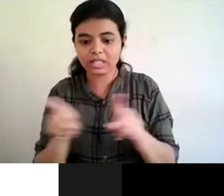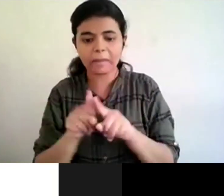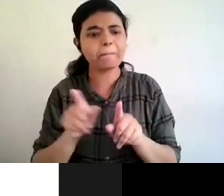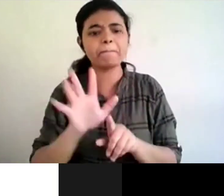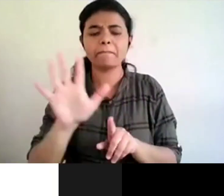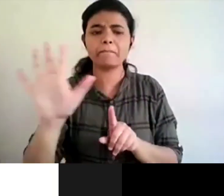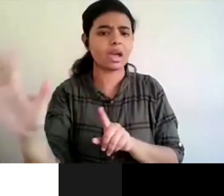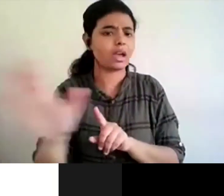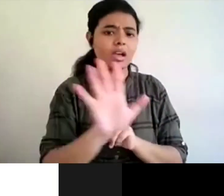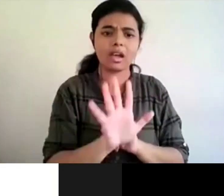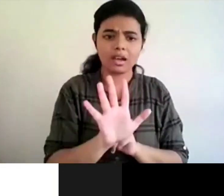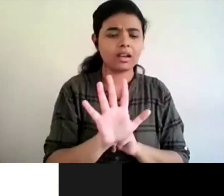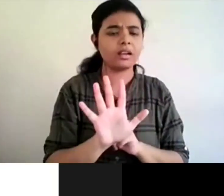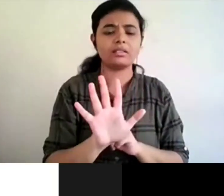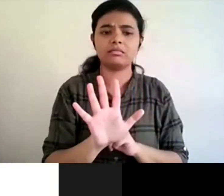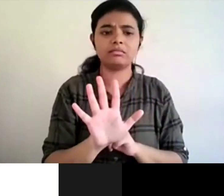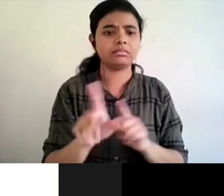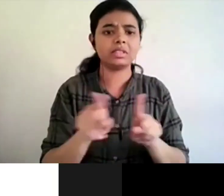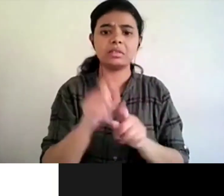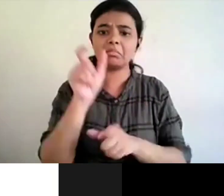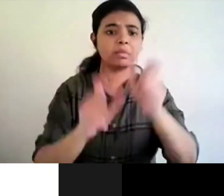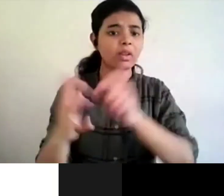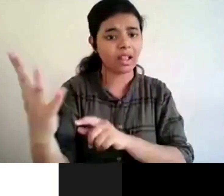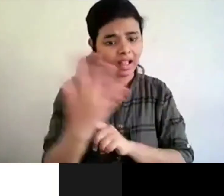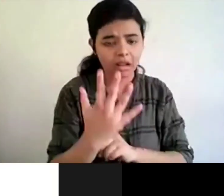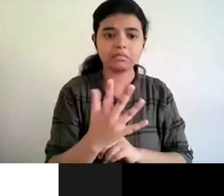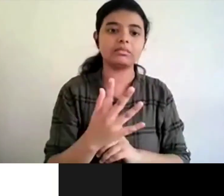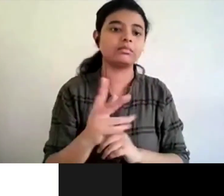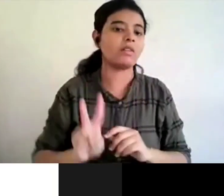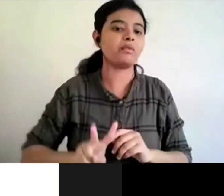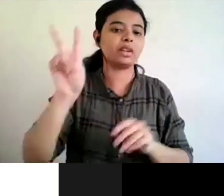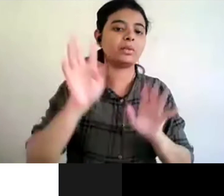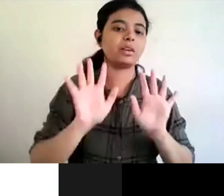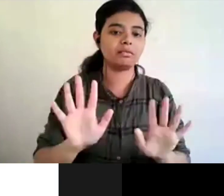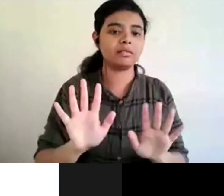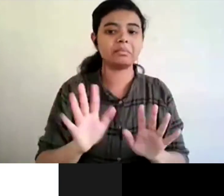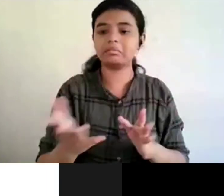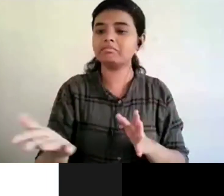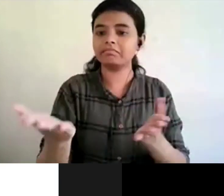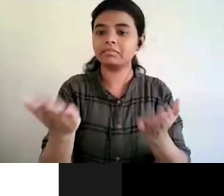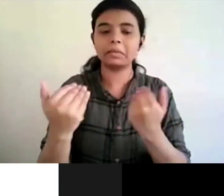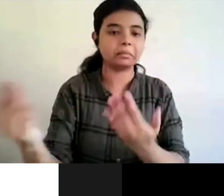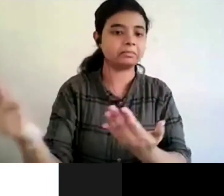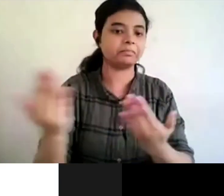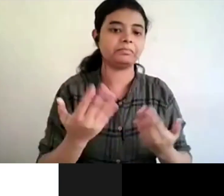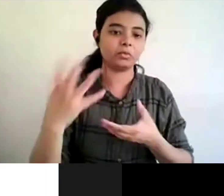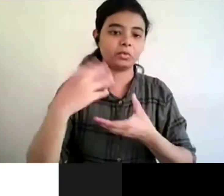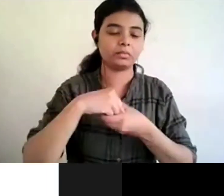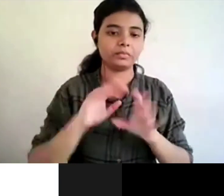is is very very valuable so so please come forward for sure